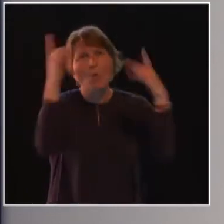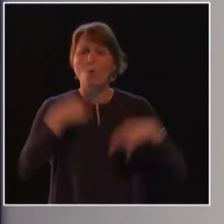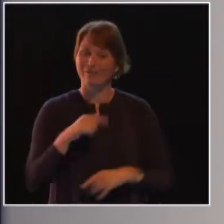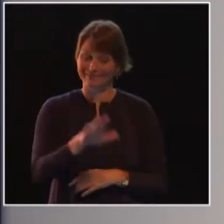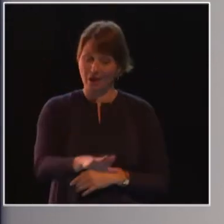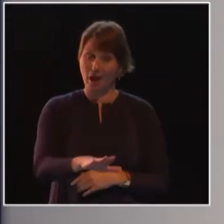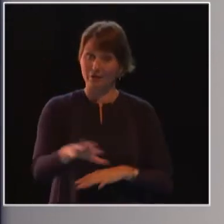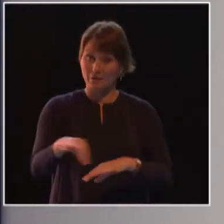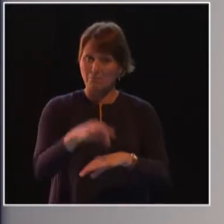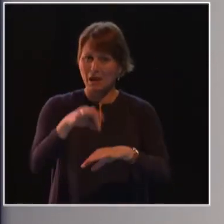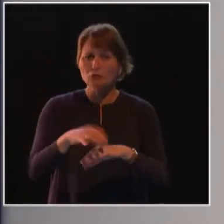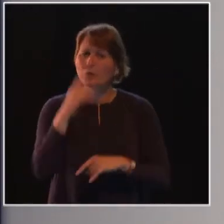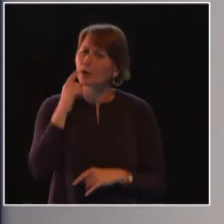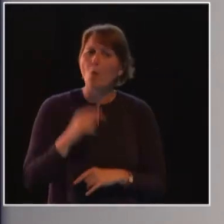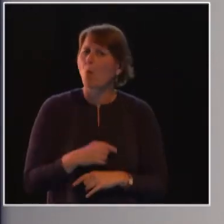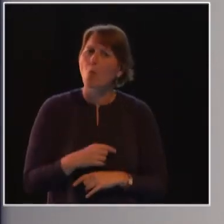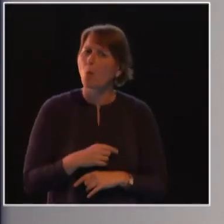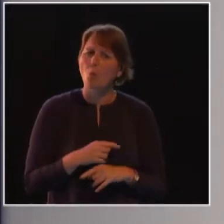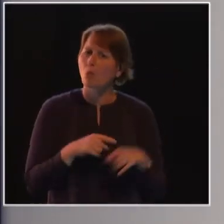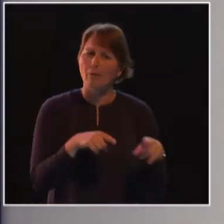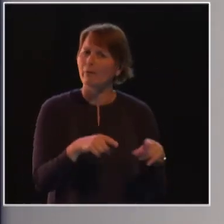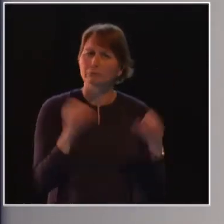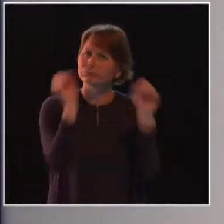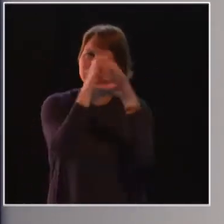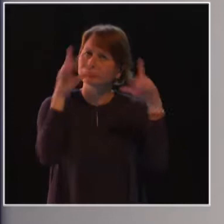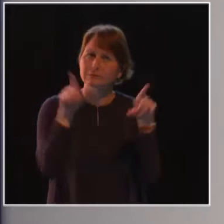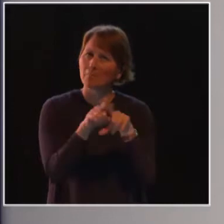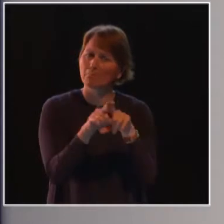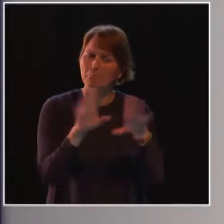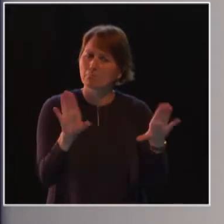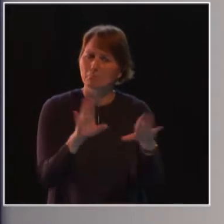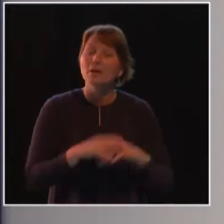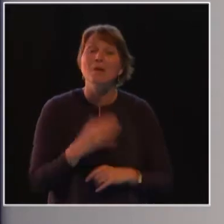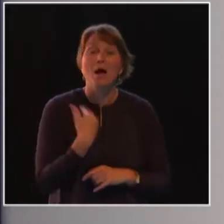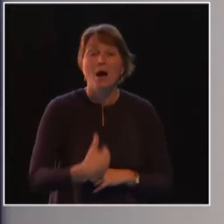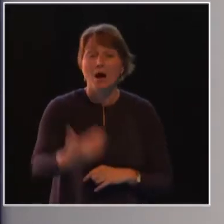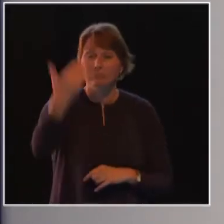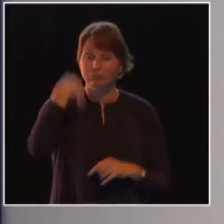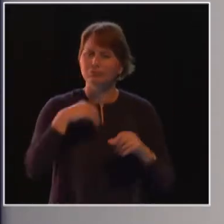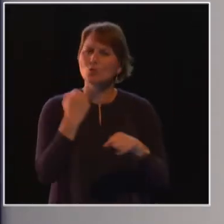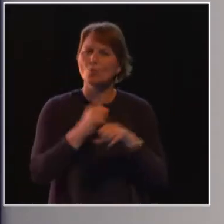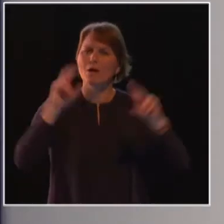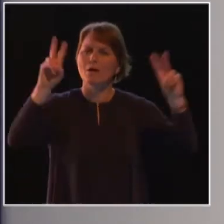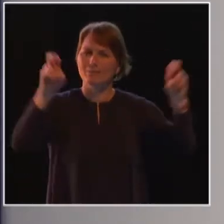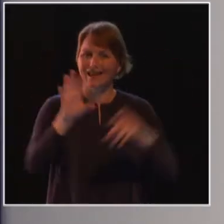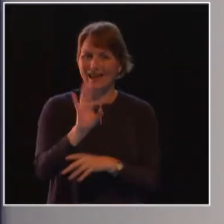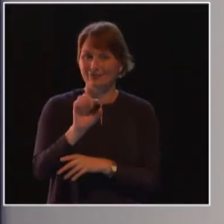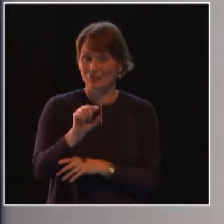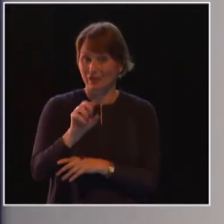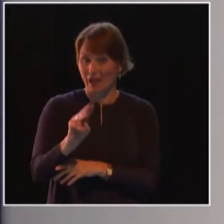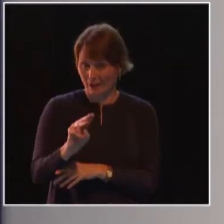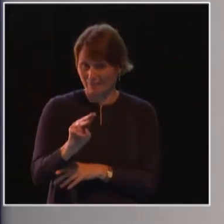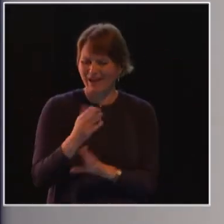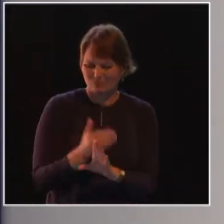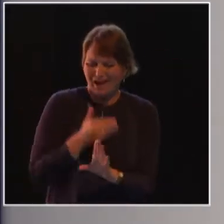don't think about it that way. I remember when I first started talking about FGM. This was right after I gave birth to my daughter, Khadija.